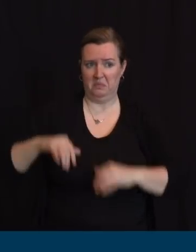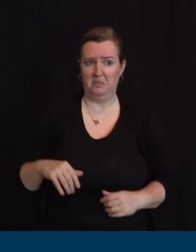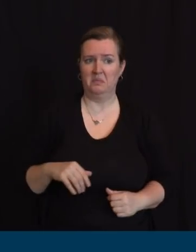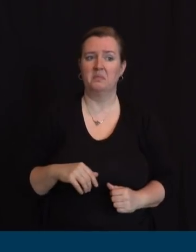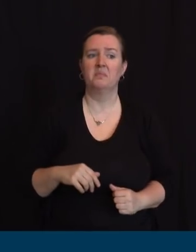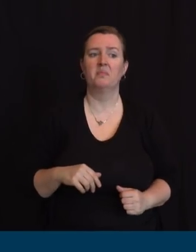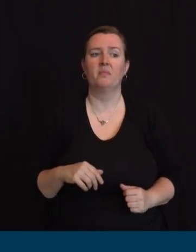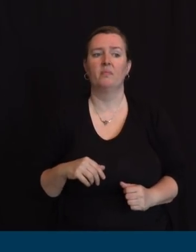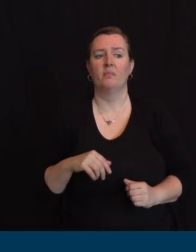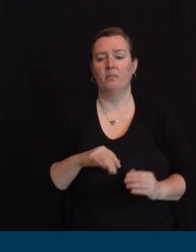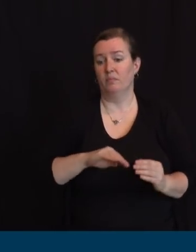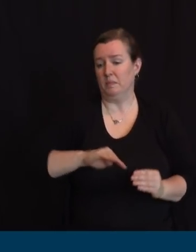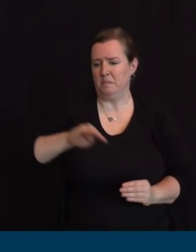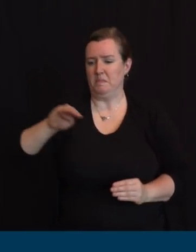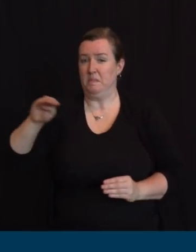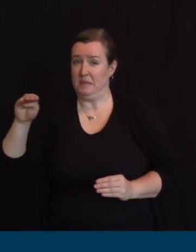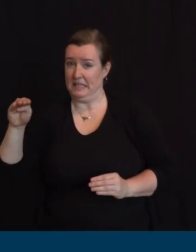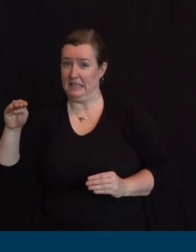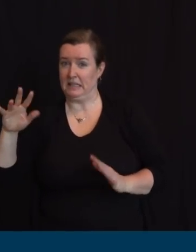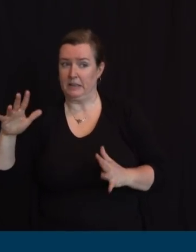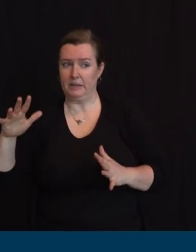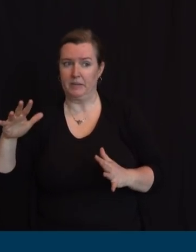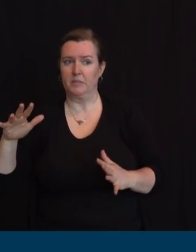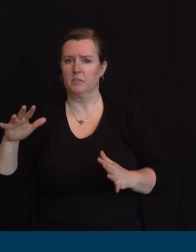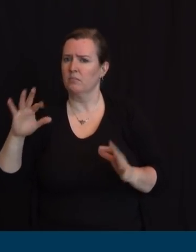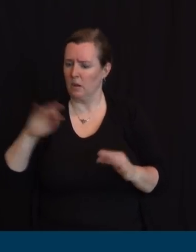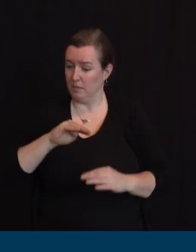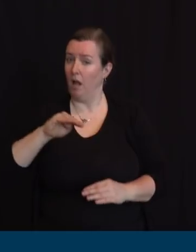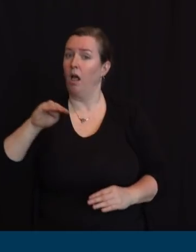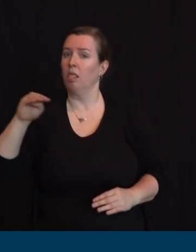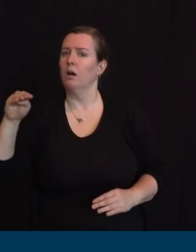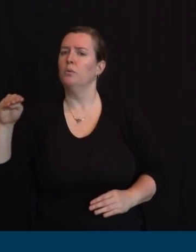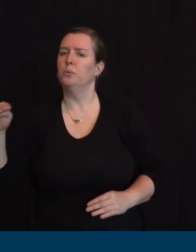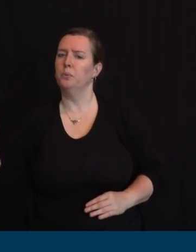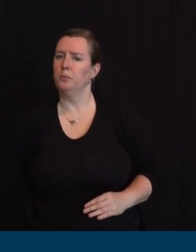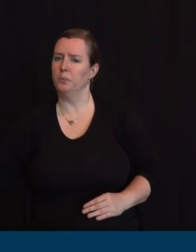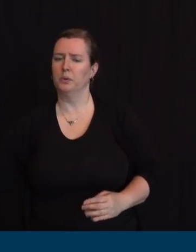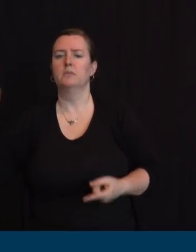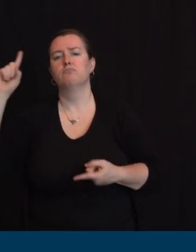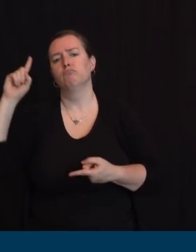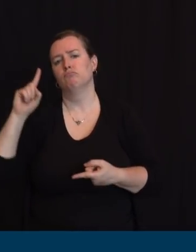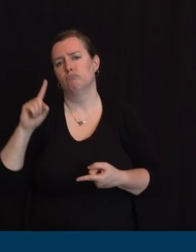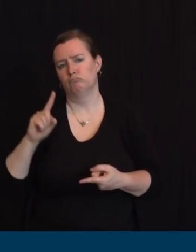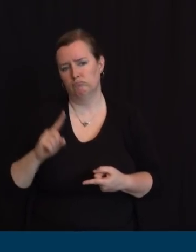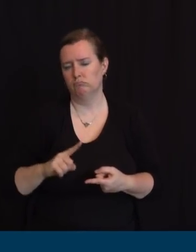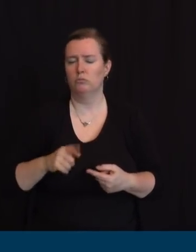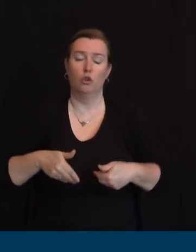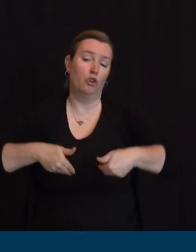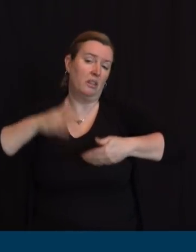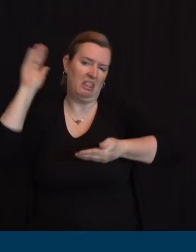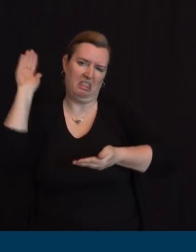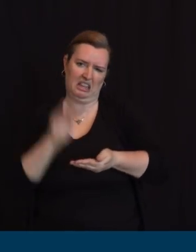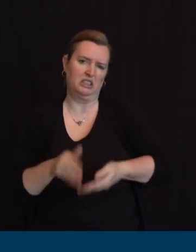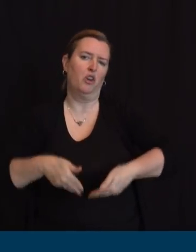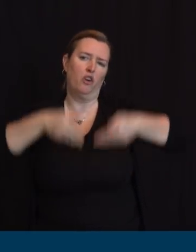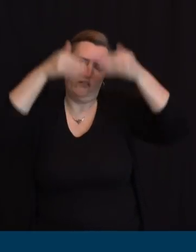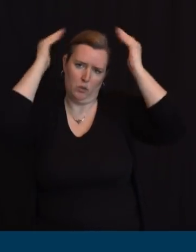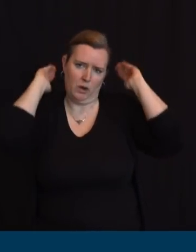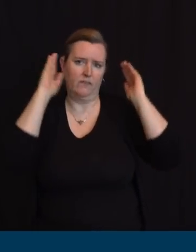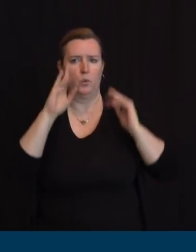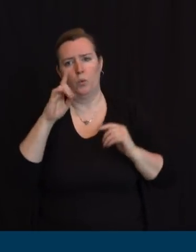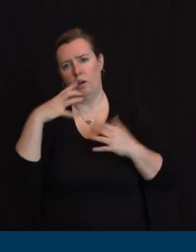future. So I think that's sort of a different way of saying that's what we're hoping for. Thank you, Brent. Dave, good afternoon. Hi, Governor.